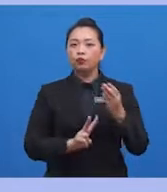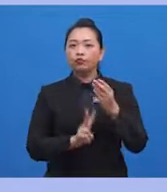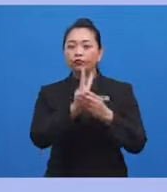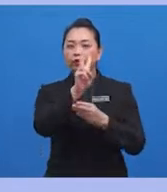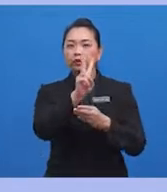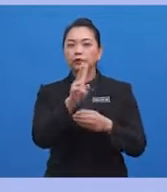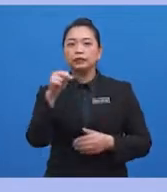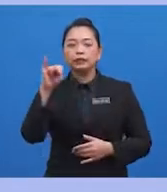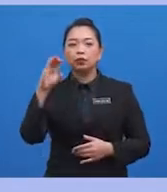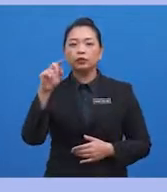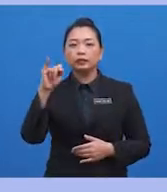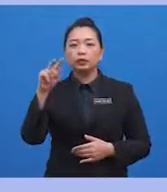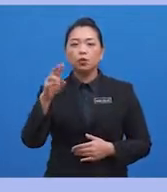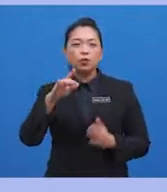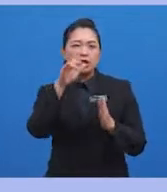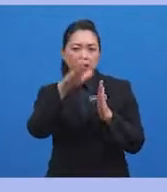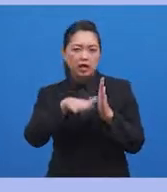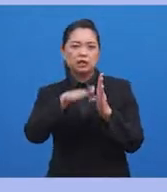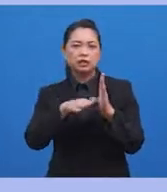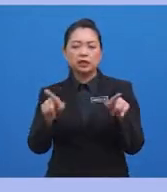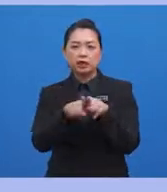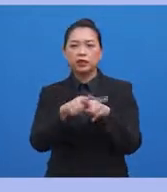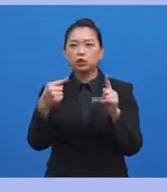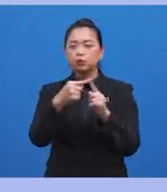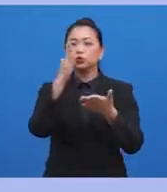to have stopped smoking than those who did not.